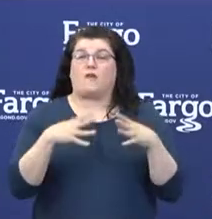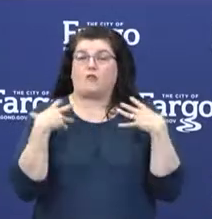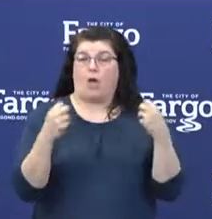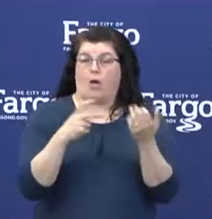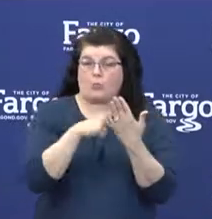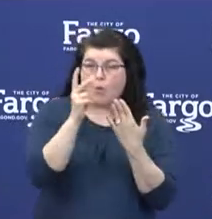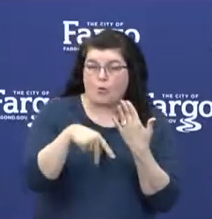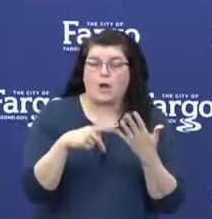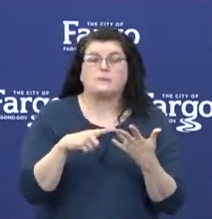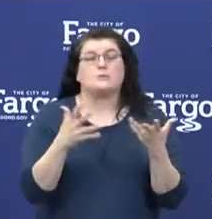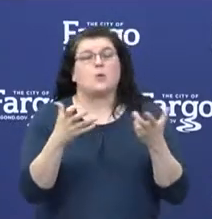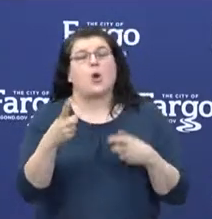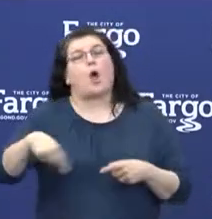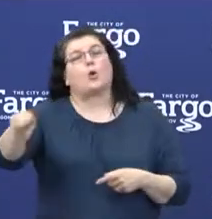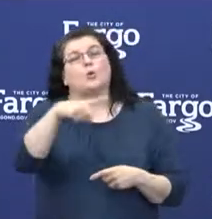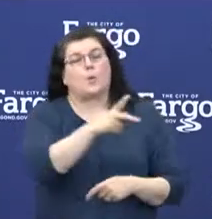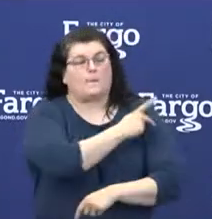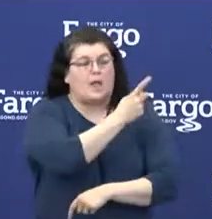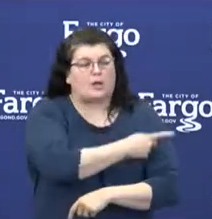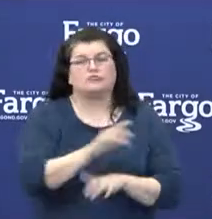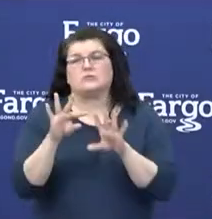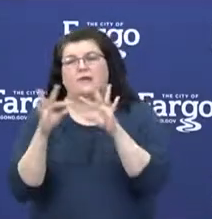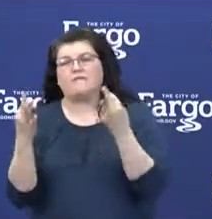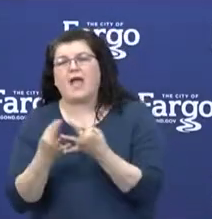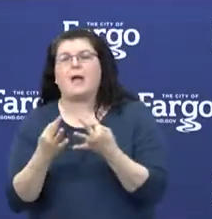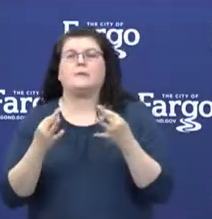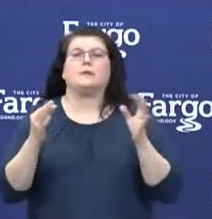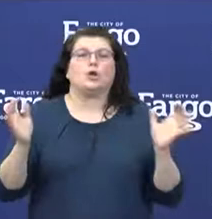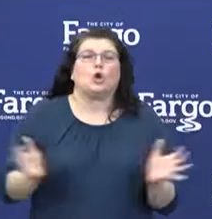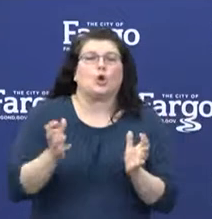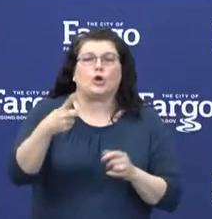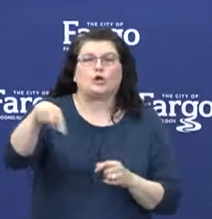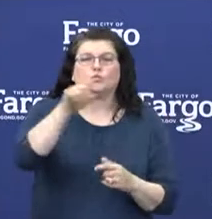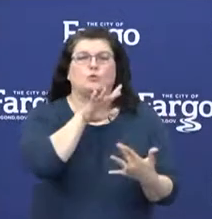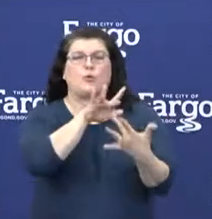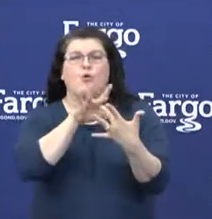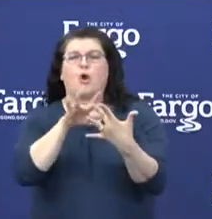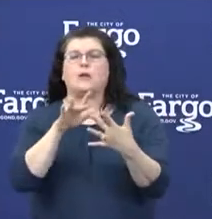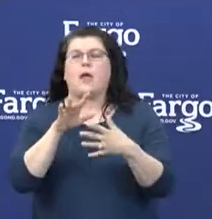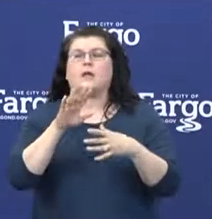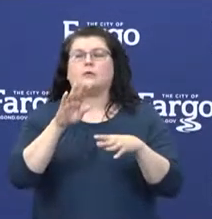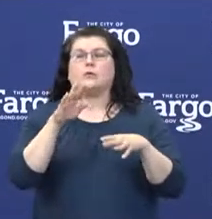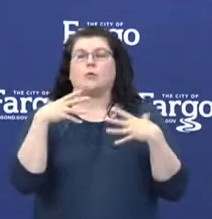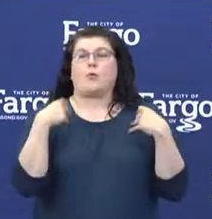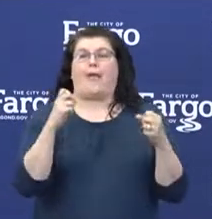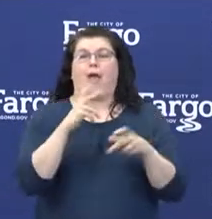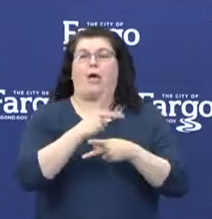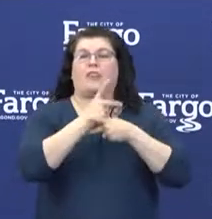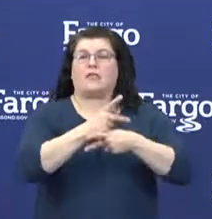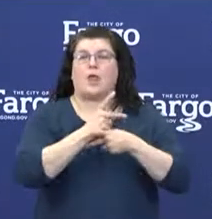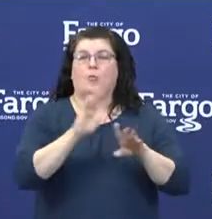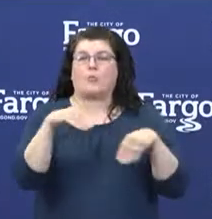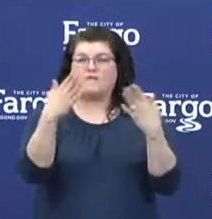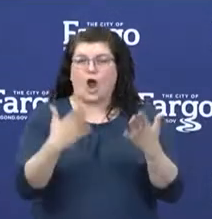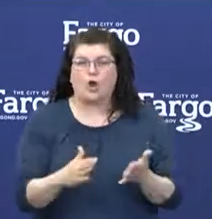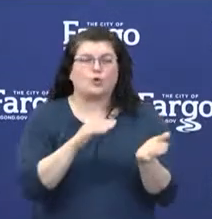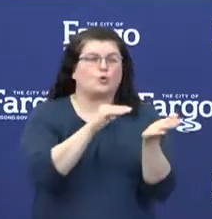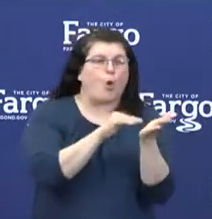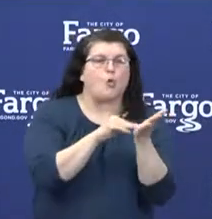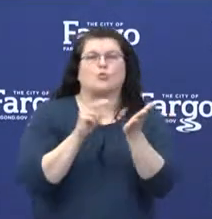patients and their families to reach out to their healthcare provider if they are experiencing any of those difficulties.